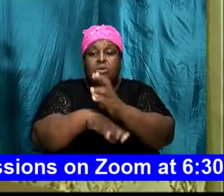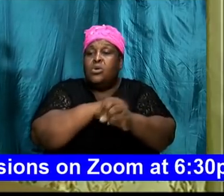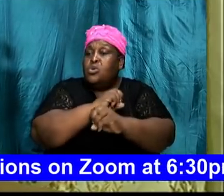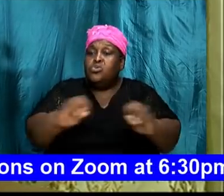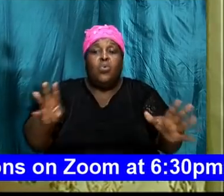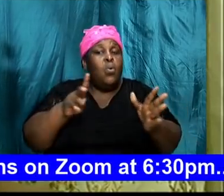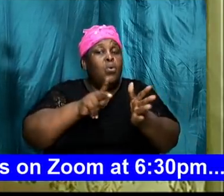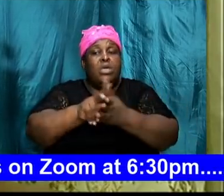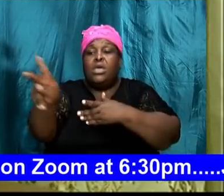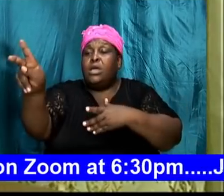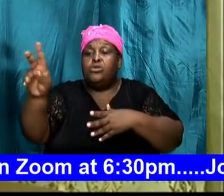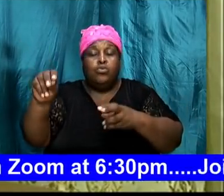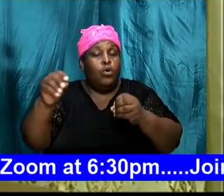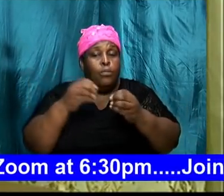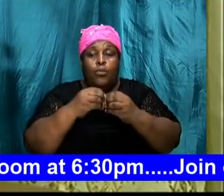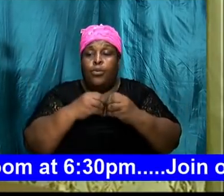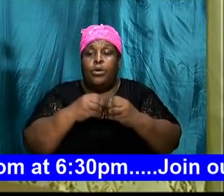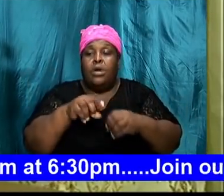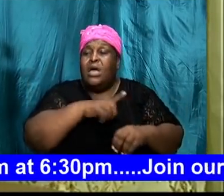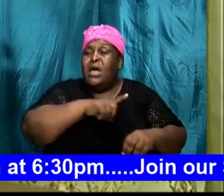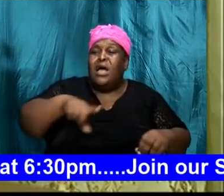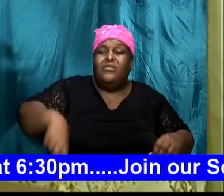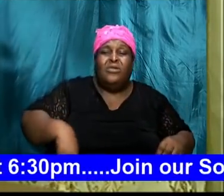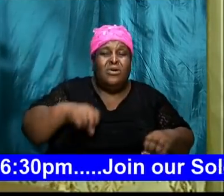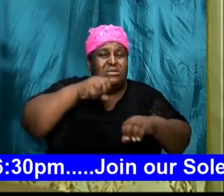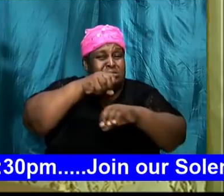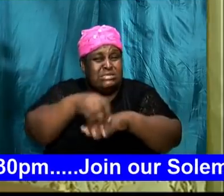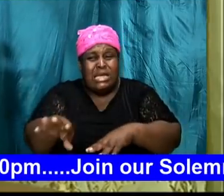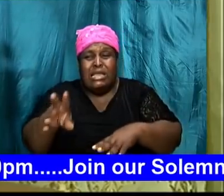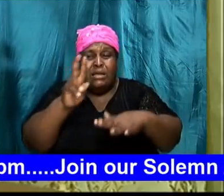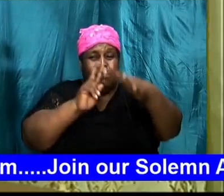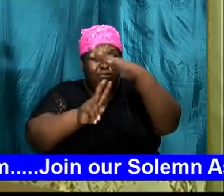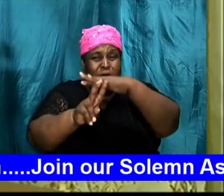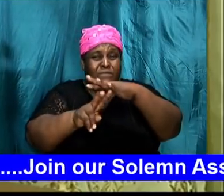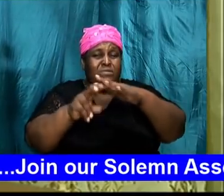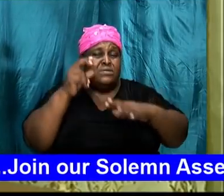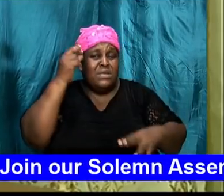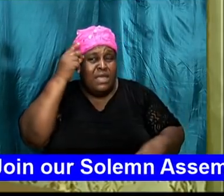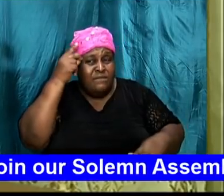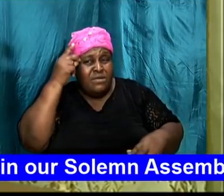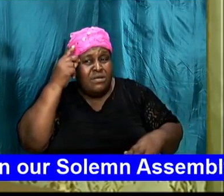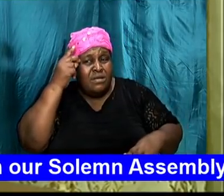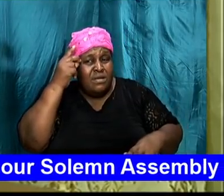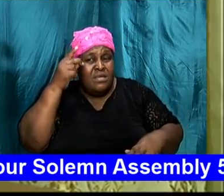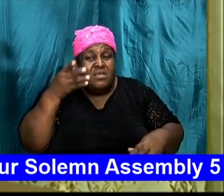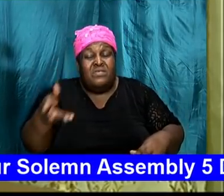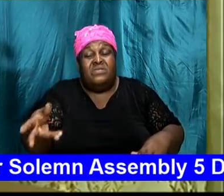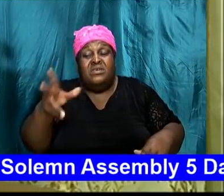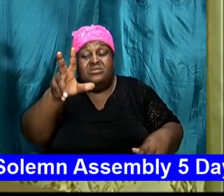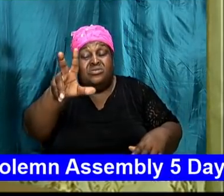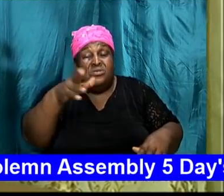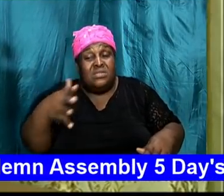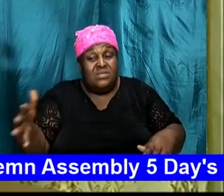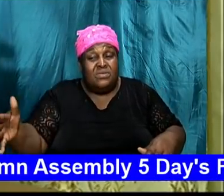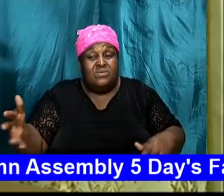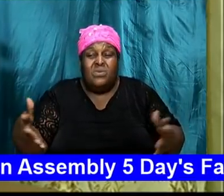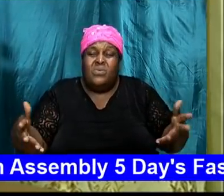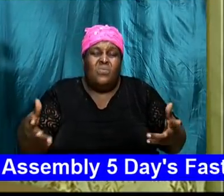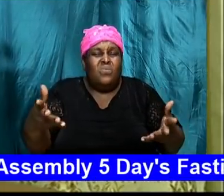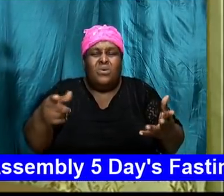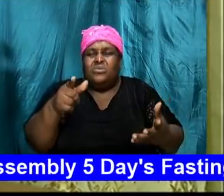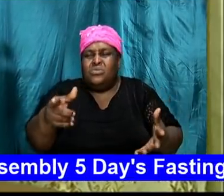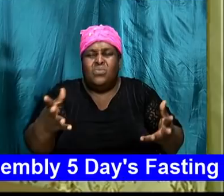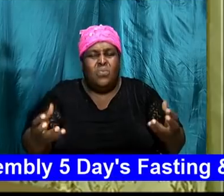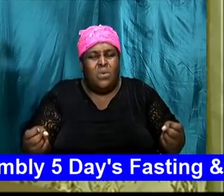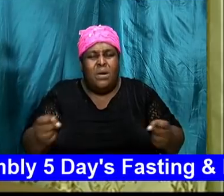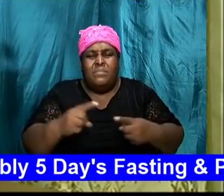and the Lord sent the prophet to David and said David these three things what is it that you would have me to do David said look here I prefer